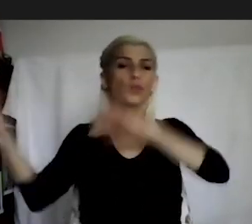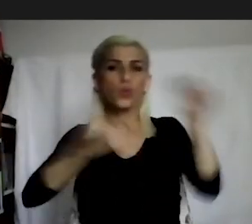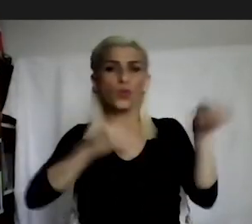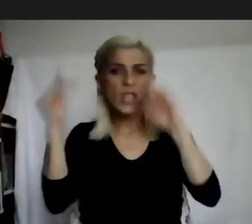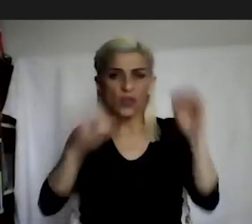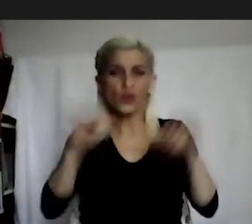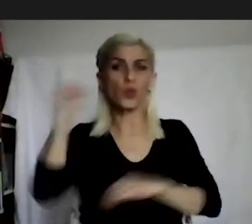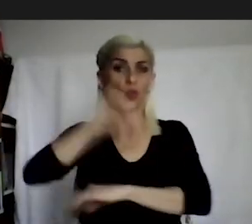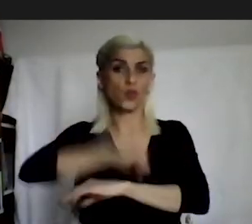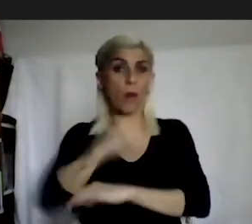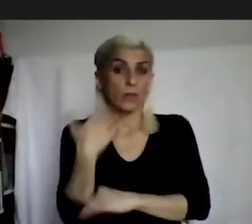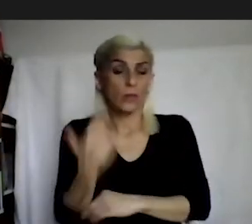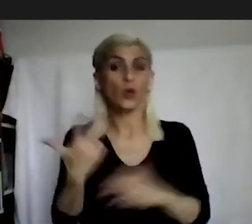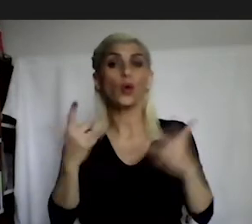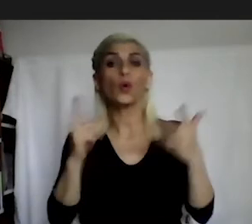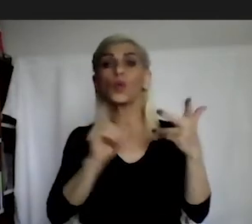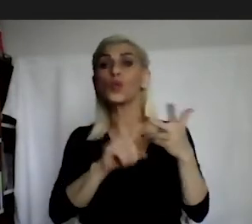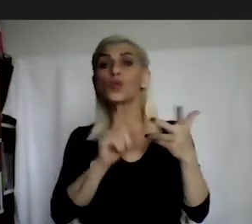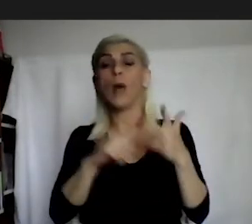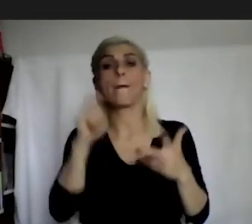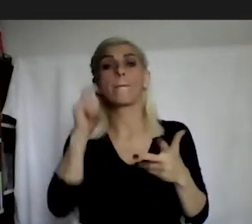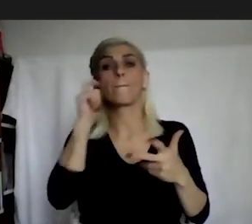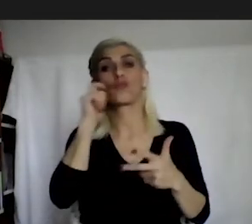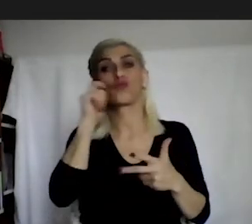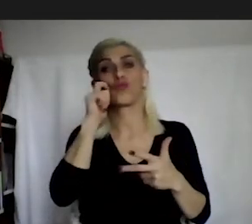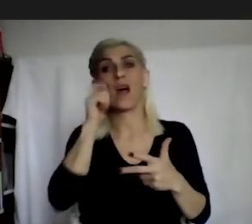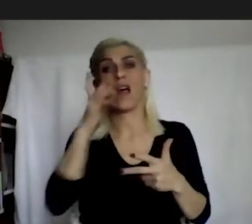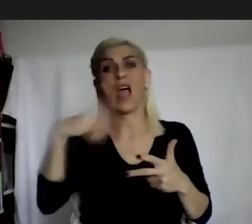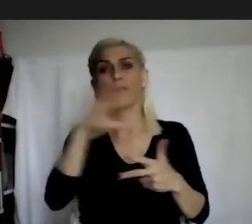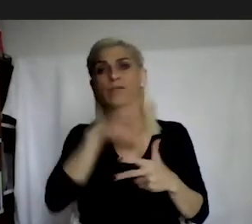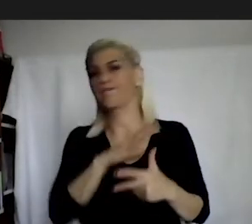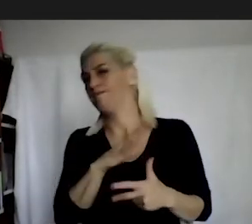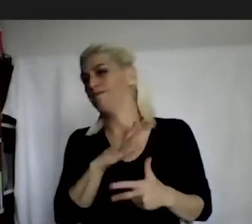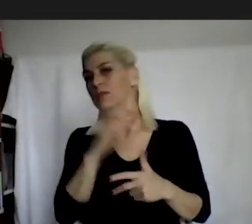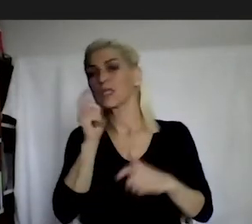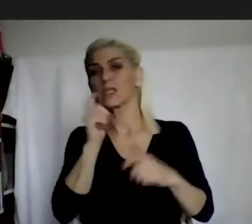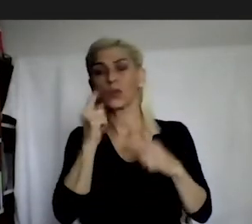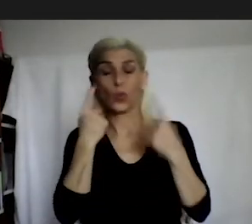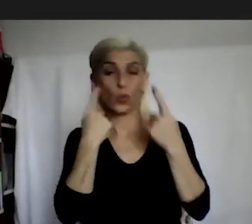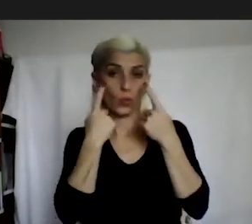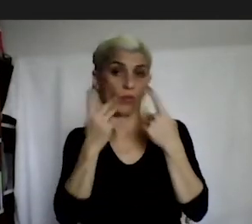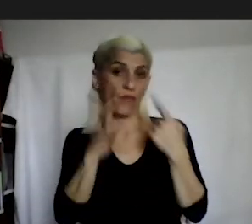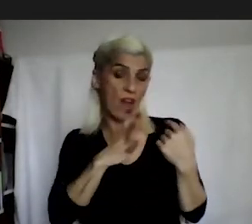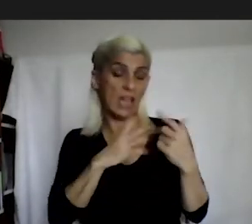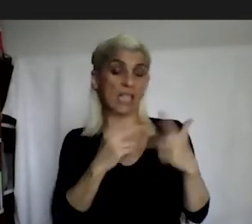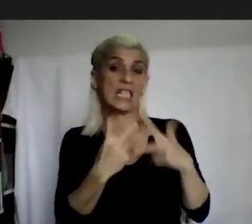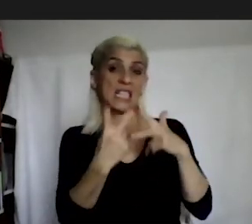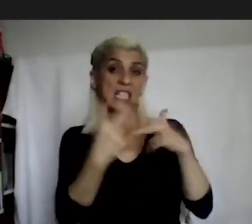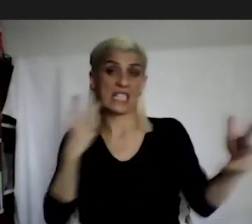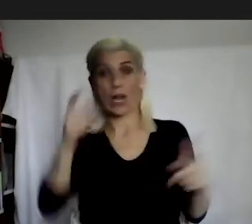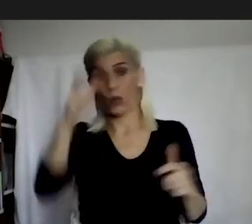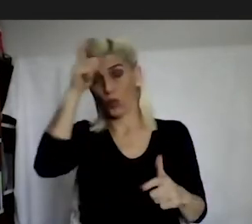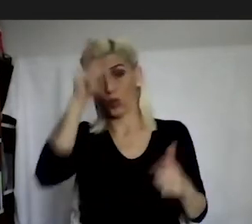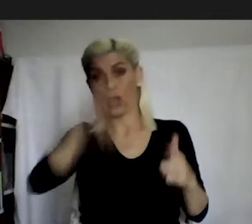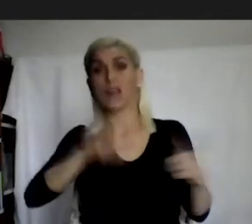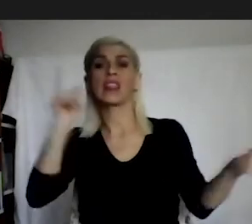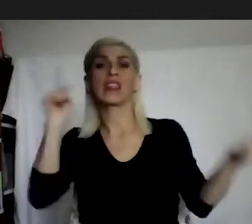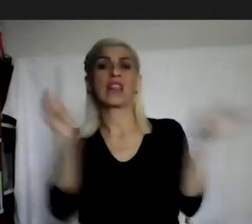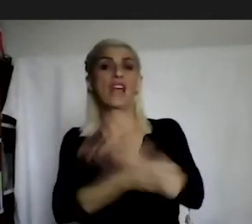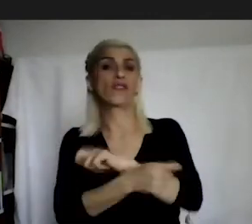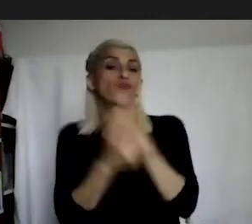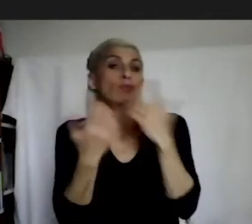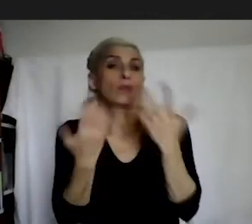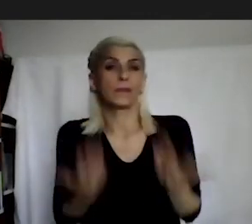the third place, prejudice against Muslims. This is the categorization in Turkey. It's a little bit different in Turkey than